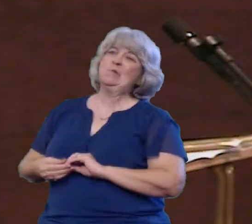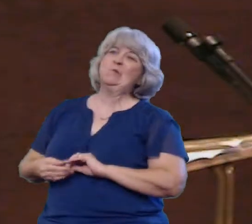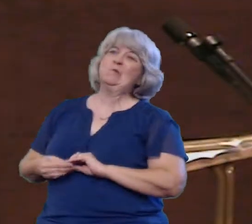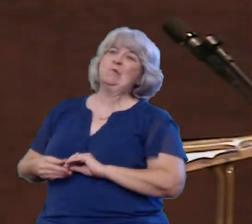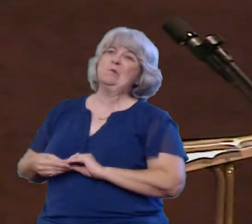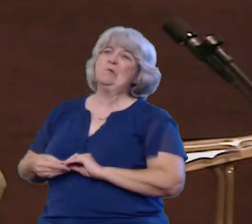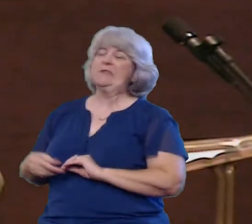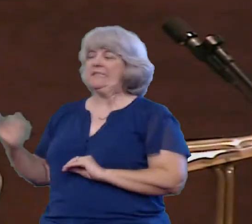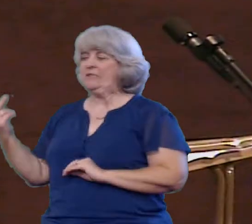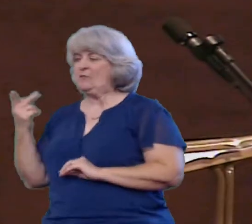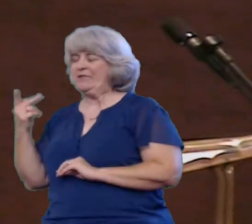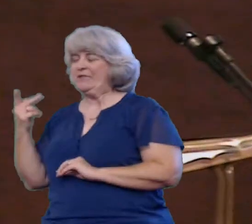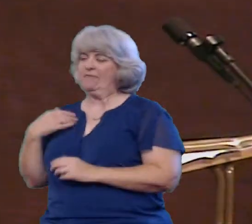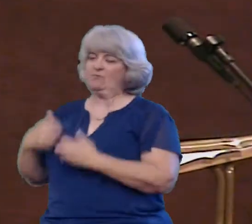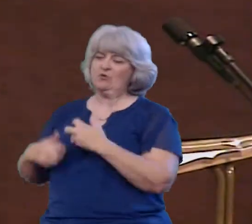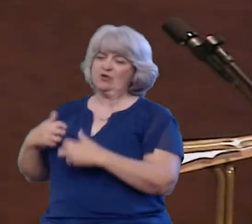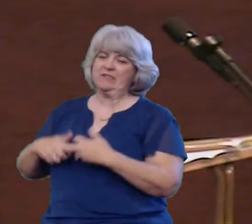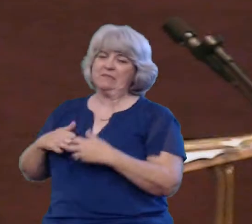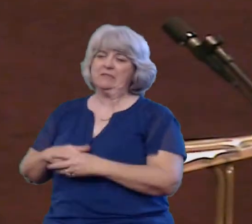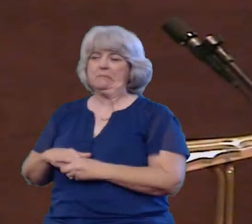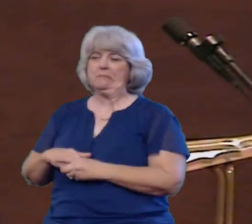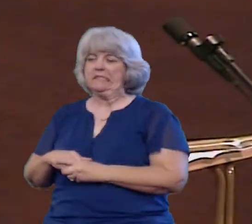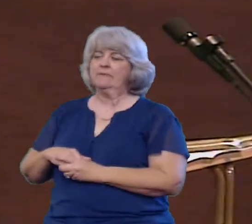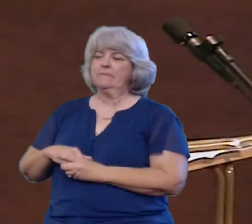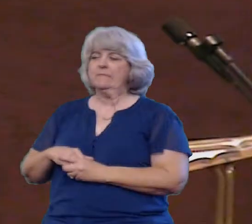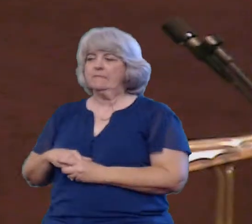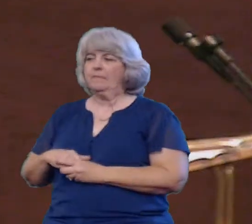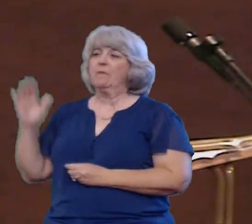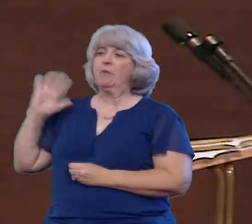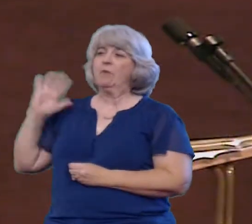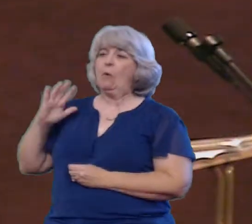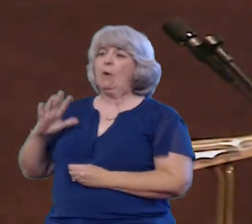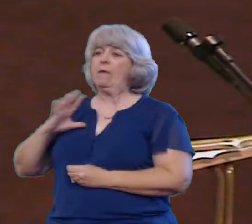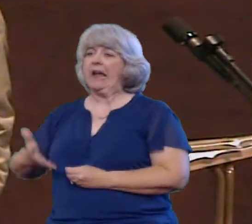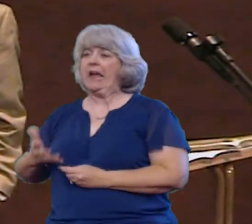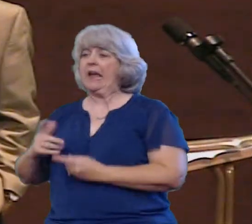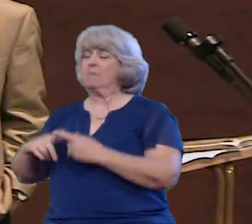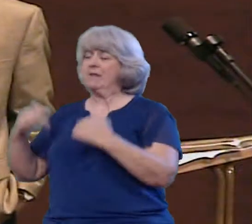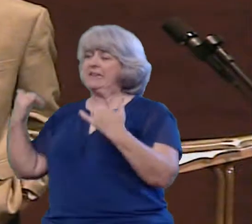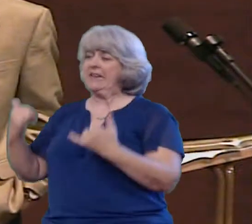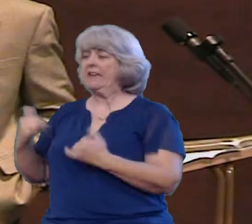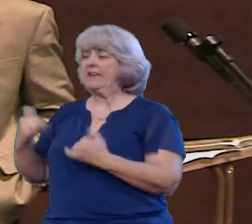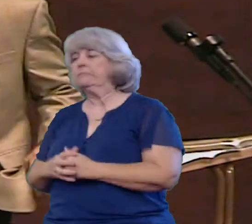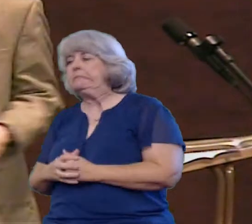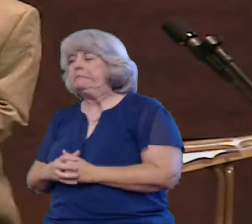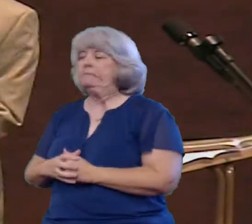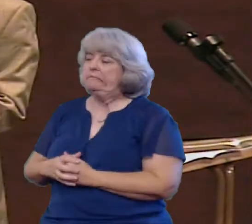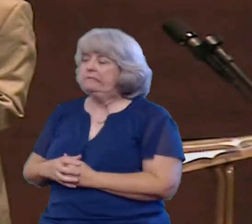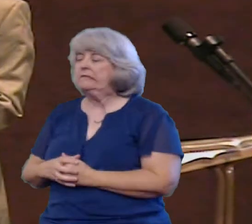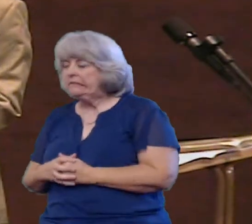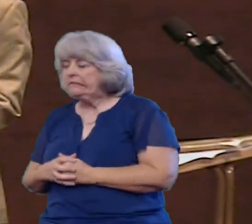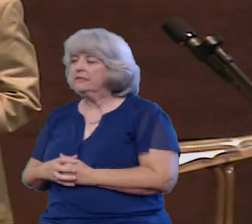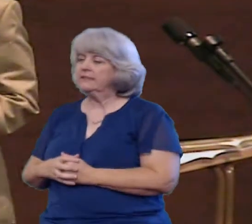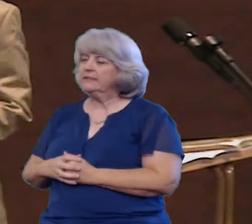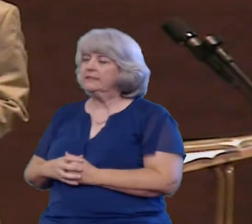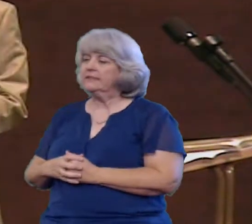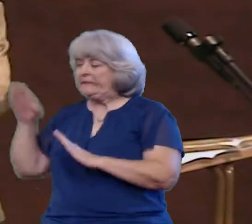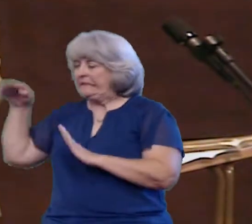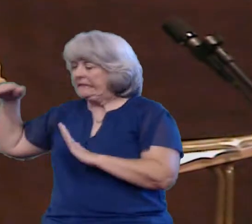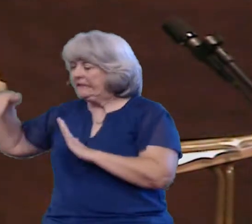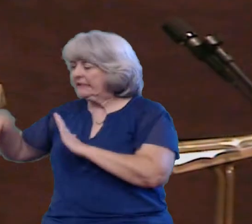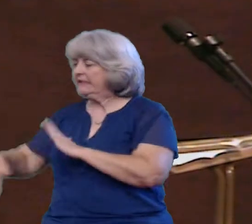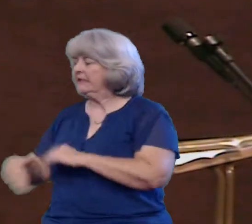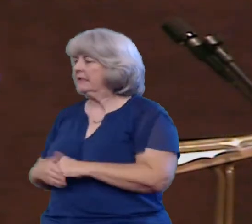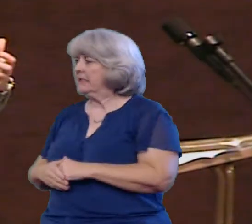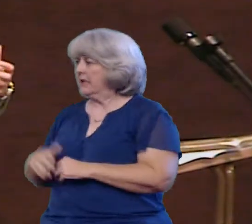Maybe it's just not as good as it once was What are we doing to change that? What are we doing to make that better? How are